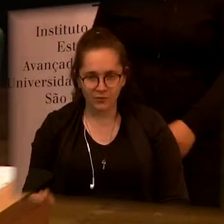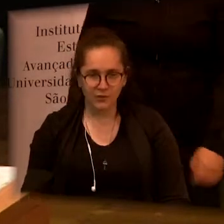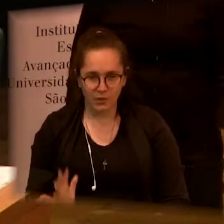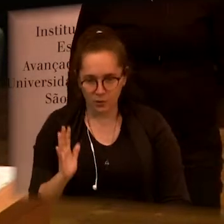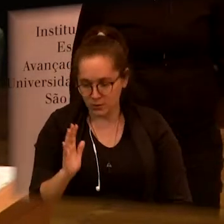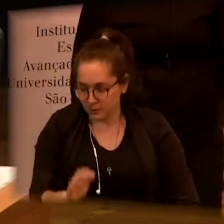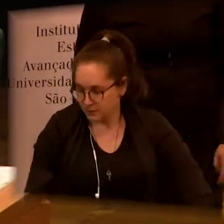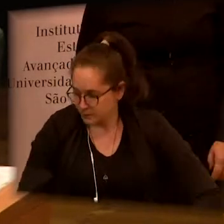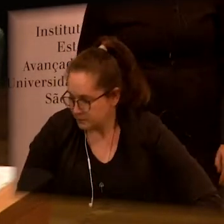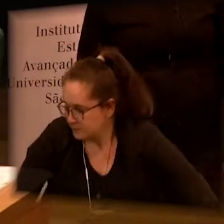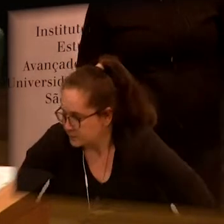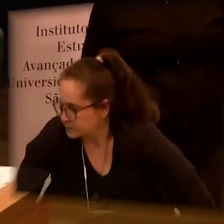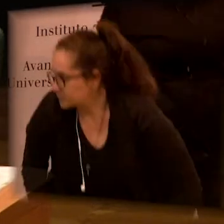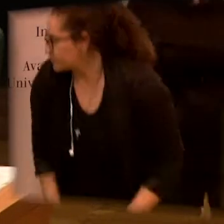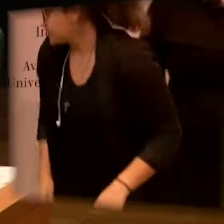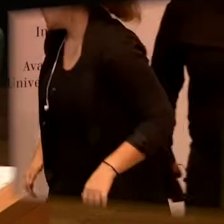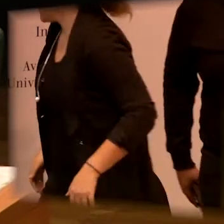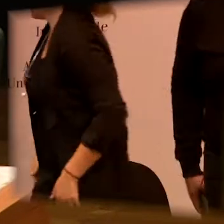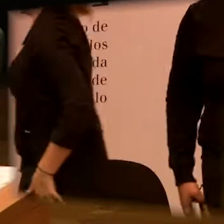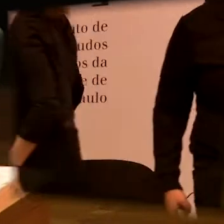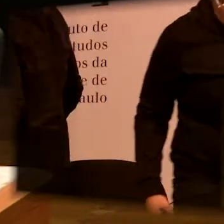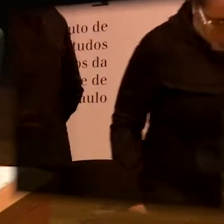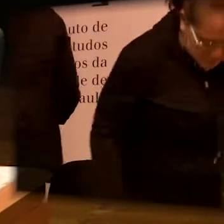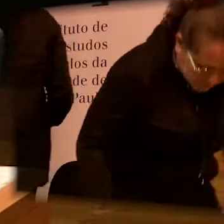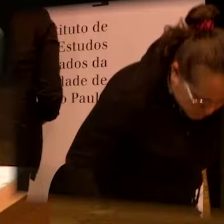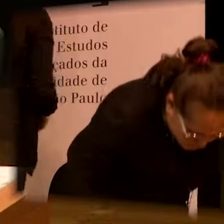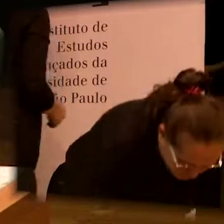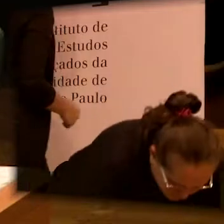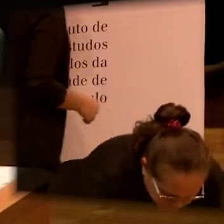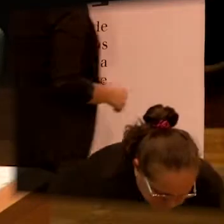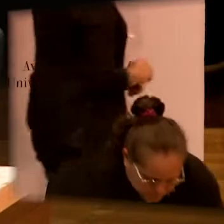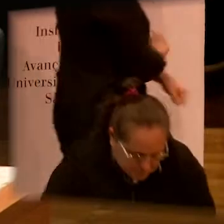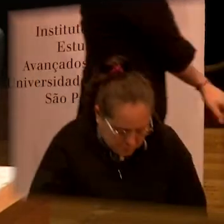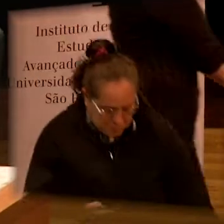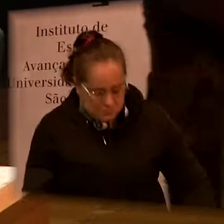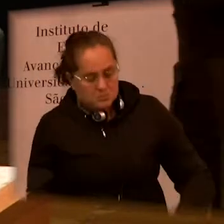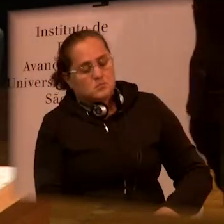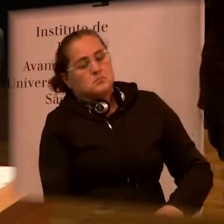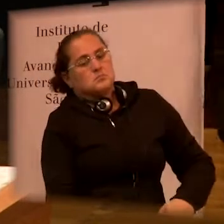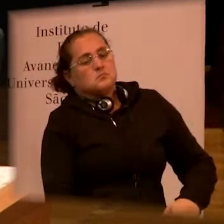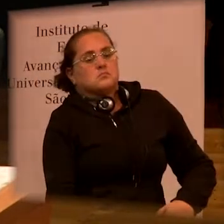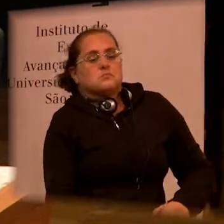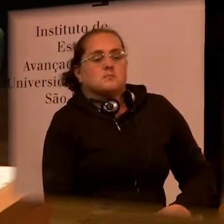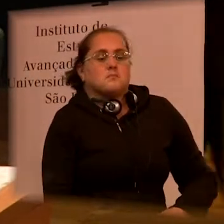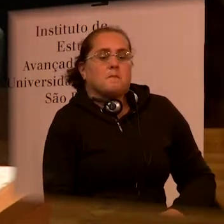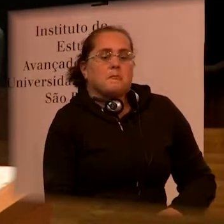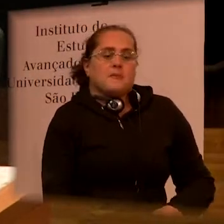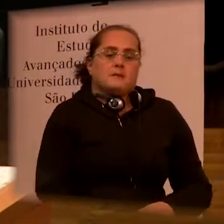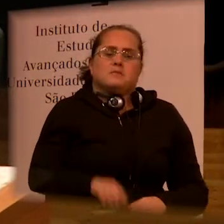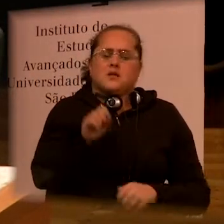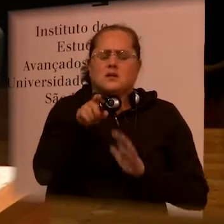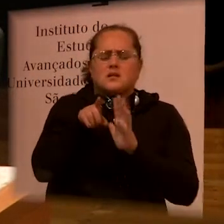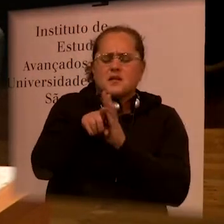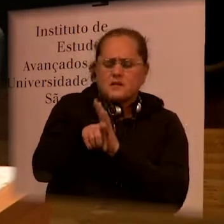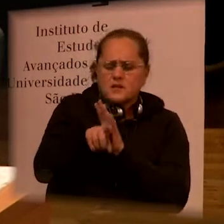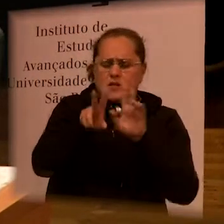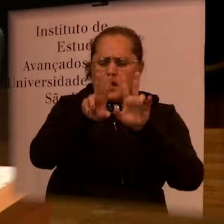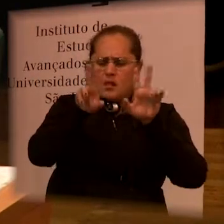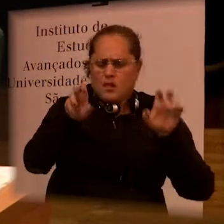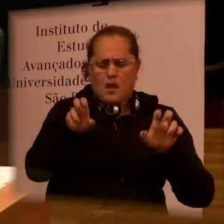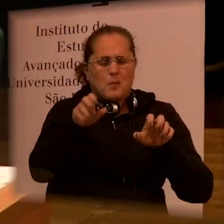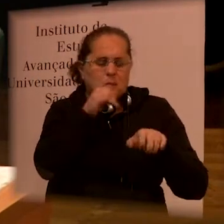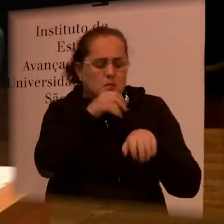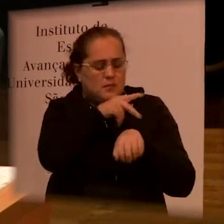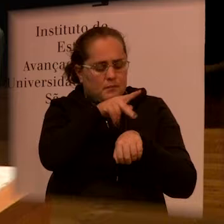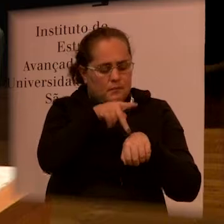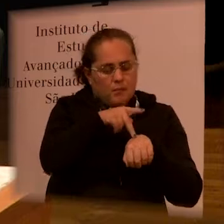is very rich of investigating the incapacity in different social cultural contexts that they're from India